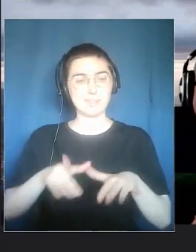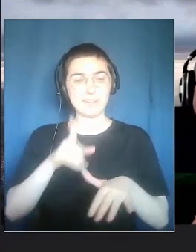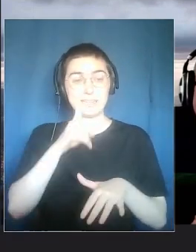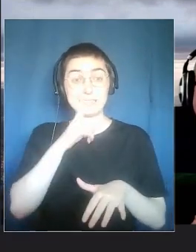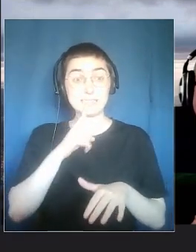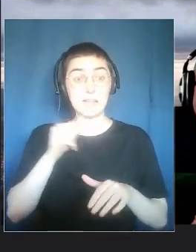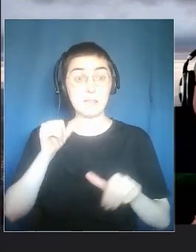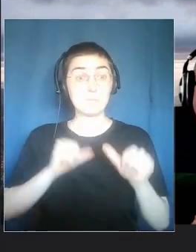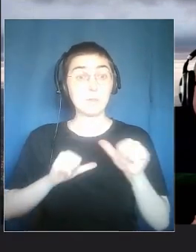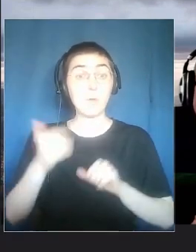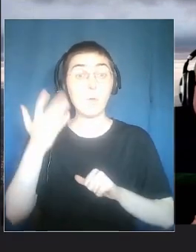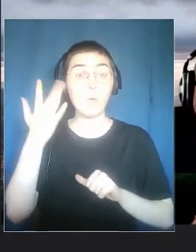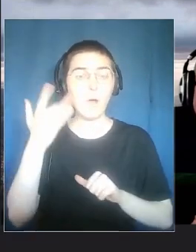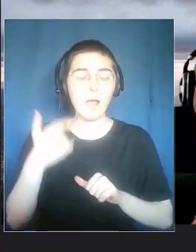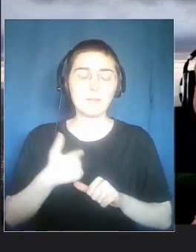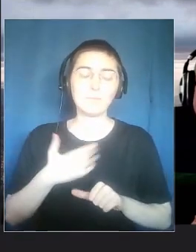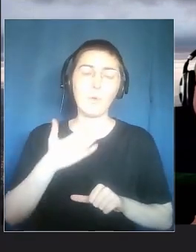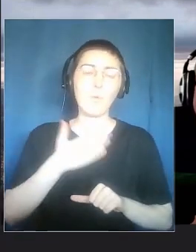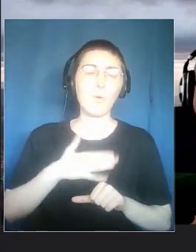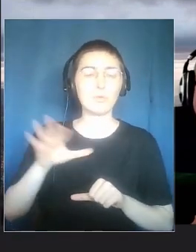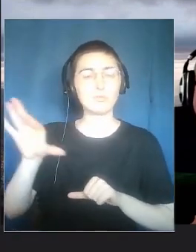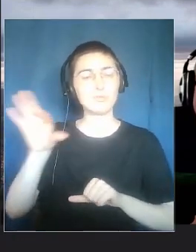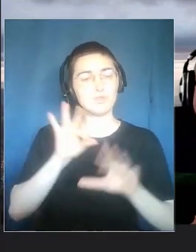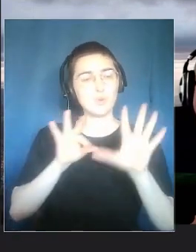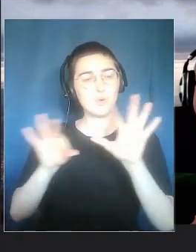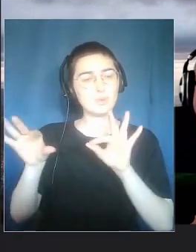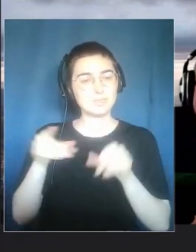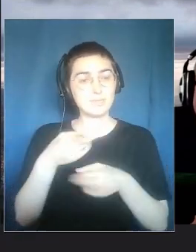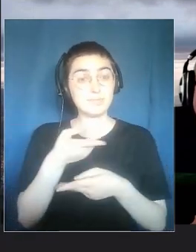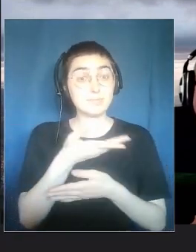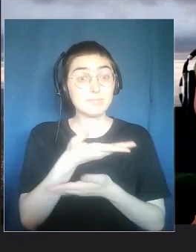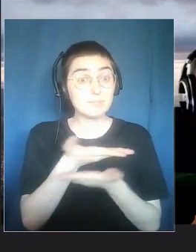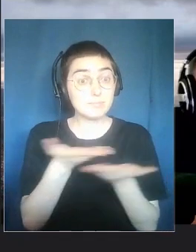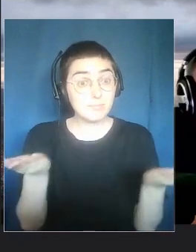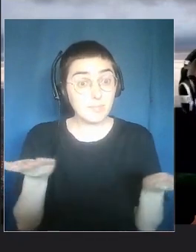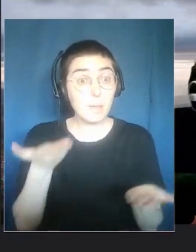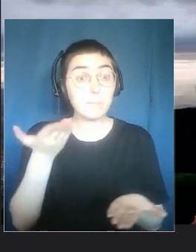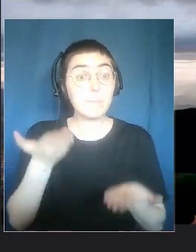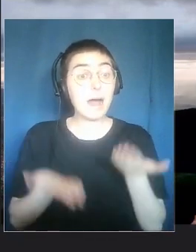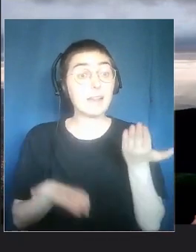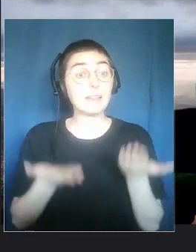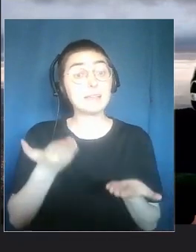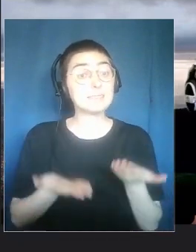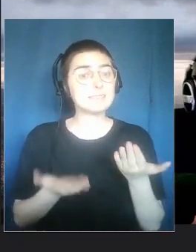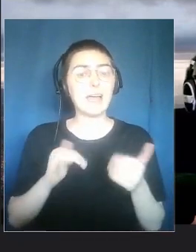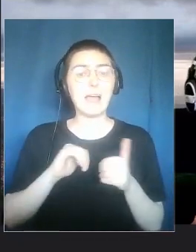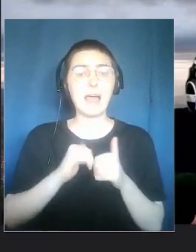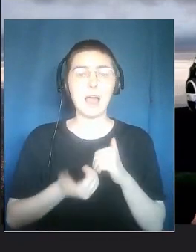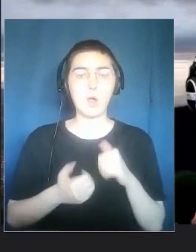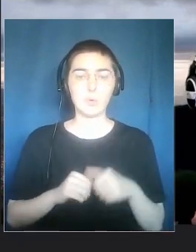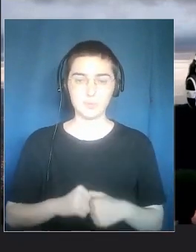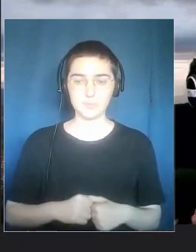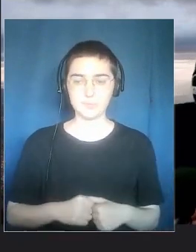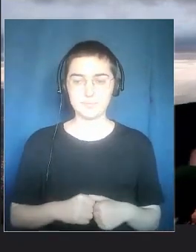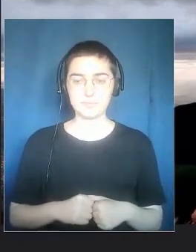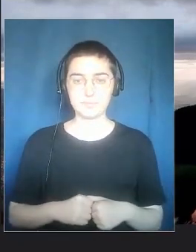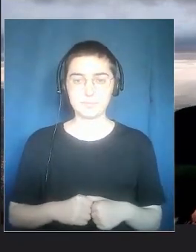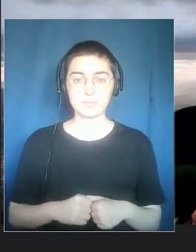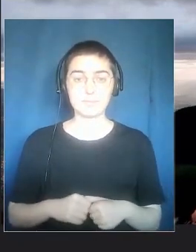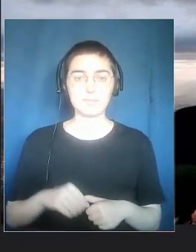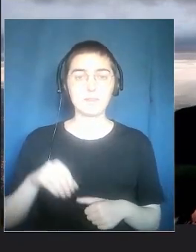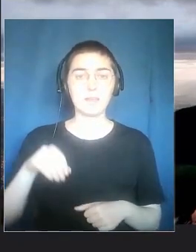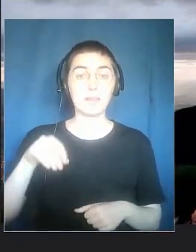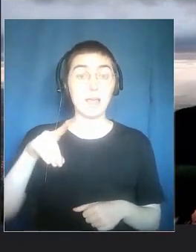lose control of narration. So my question has to do with the balance. How could you find the right balance in all of that?